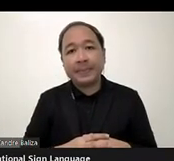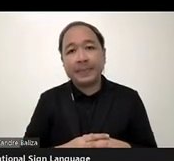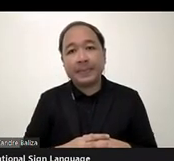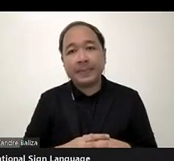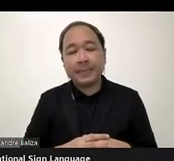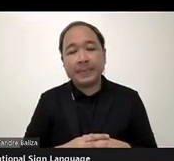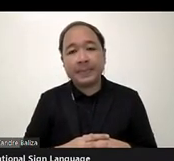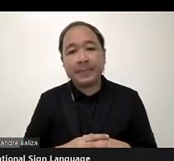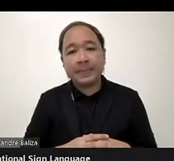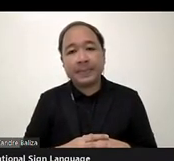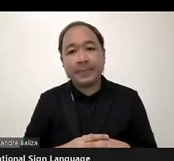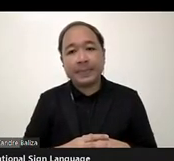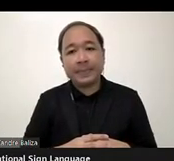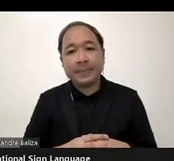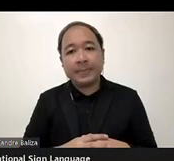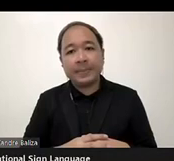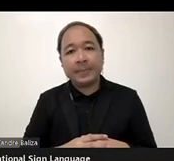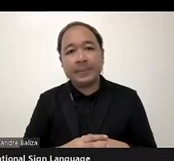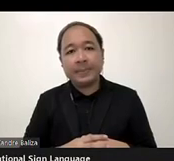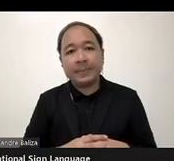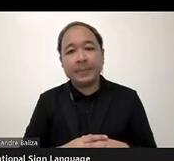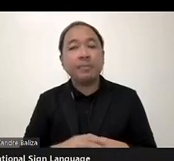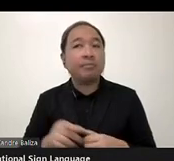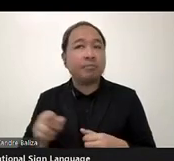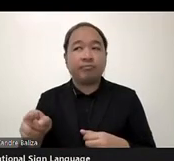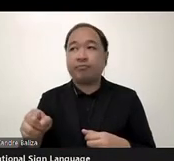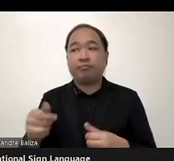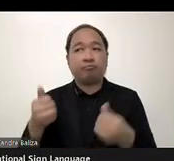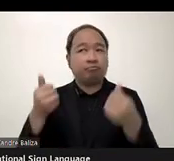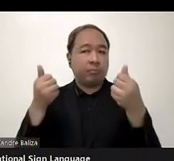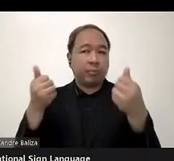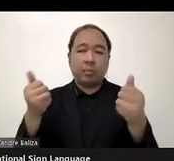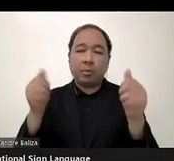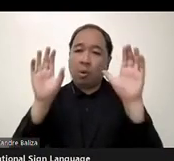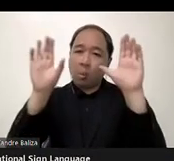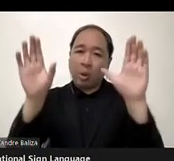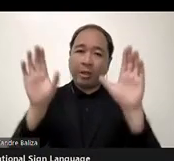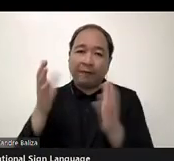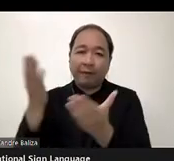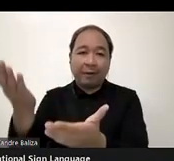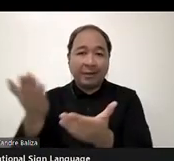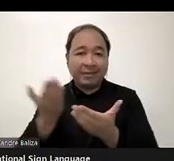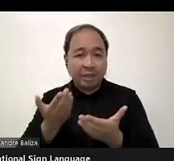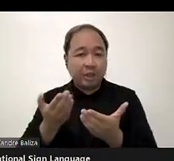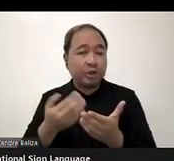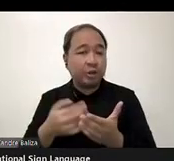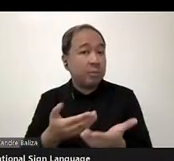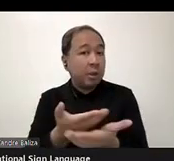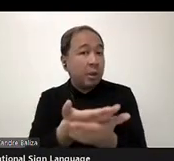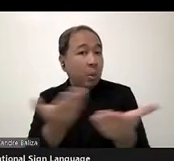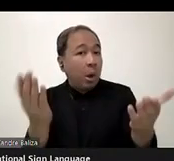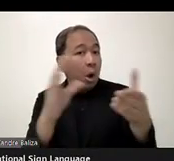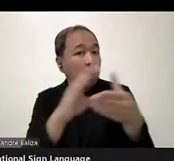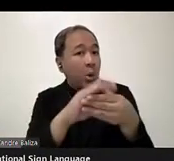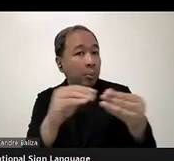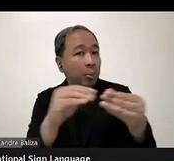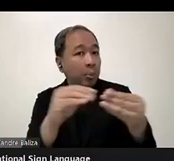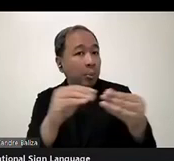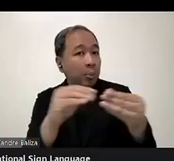Yes. This is, uh, really a great suggestion. Any other comments from here in the hall or online?